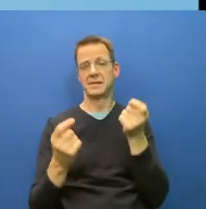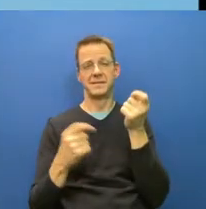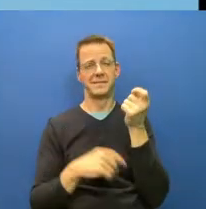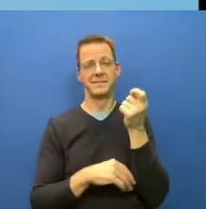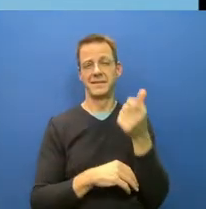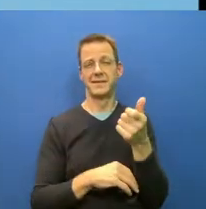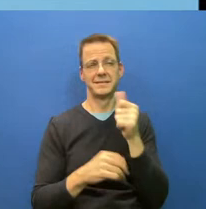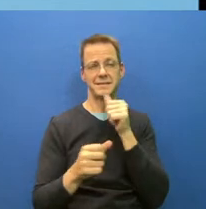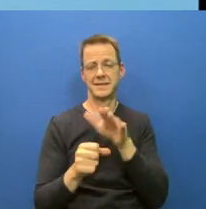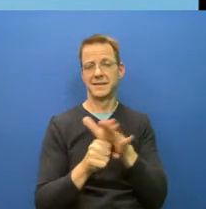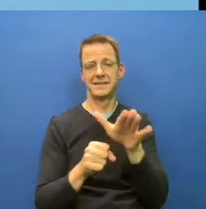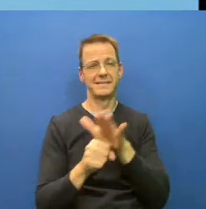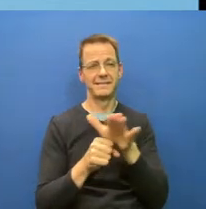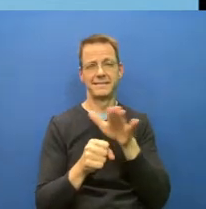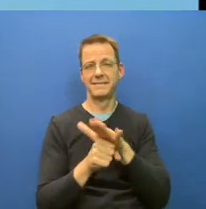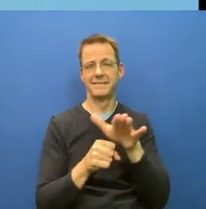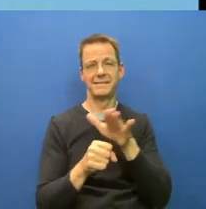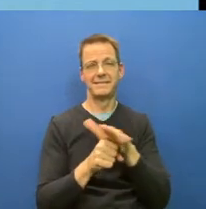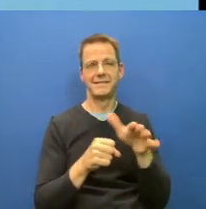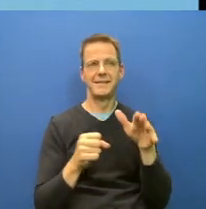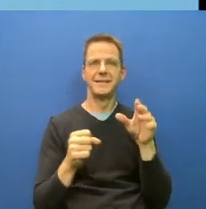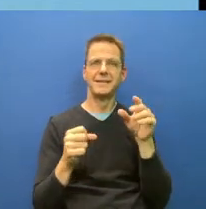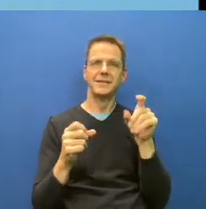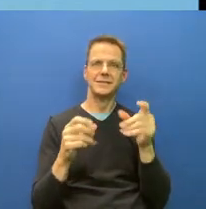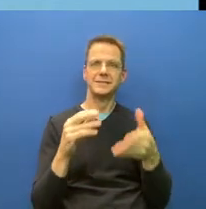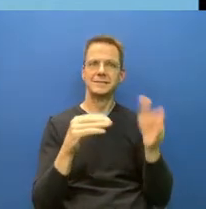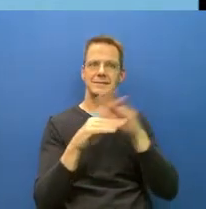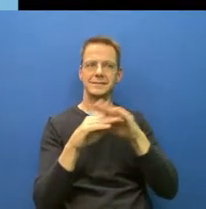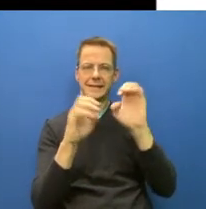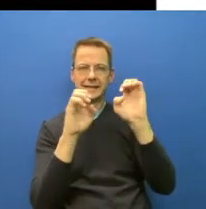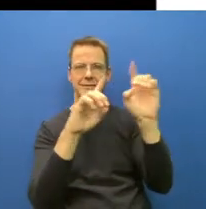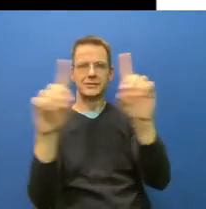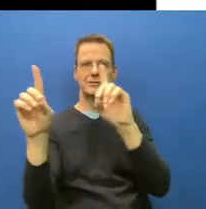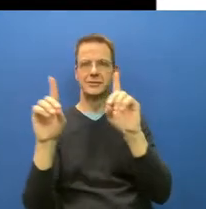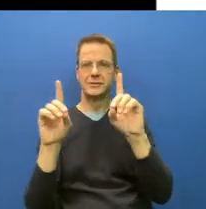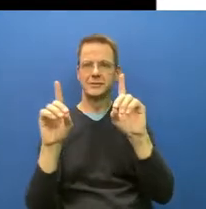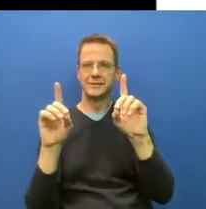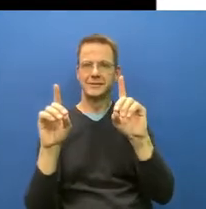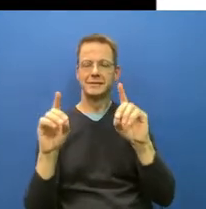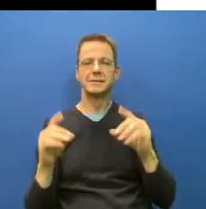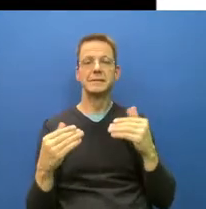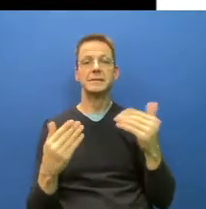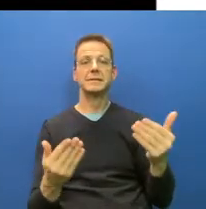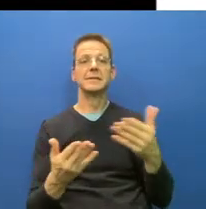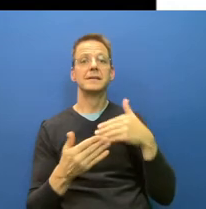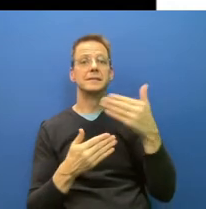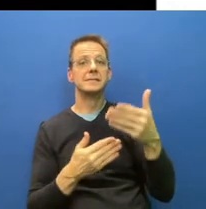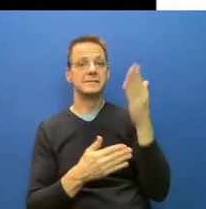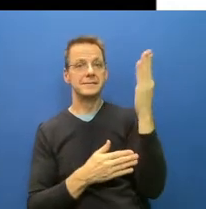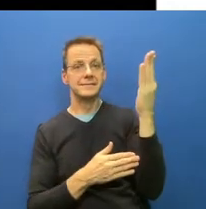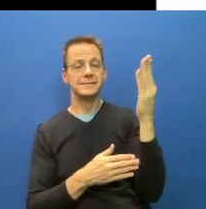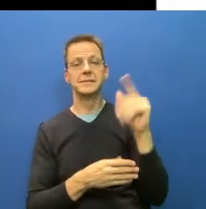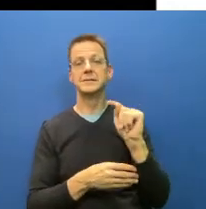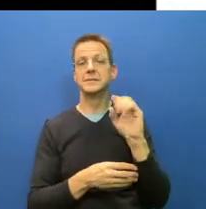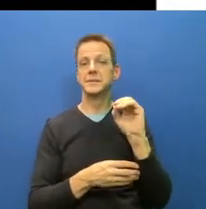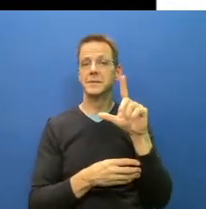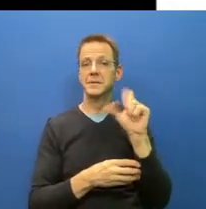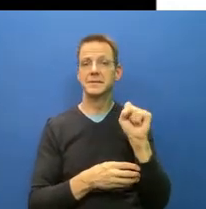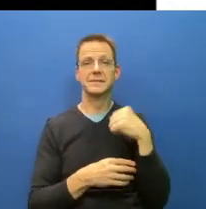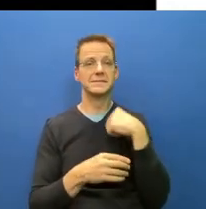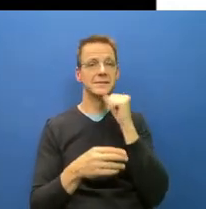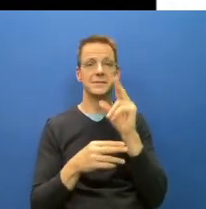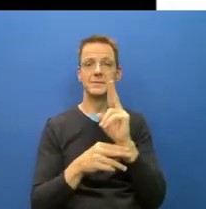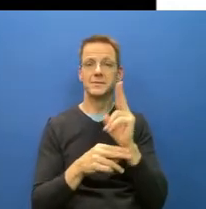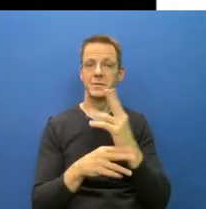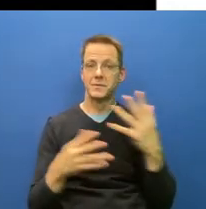And another unused tool is rapid tests. For example, in Austria, people use it massively for screening of out